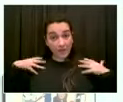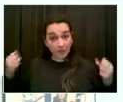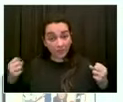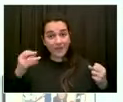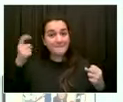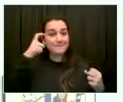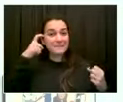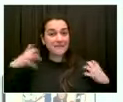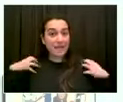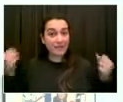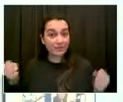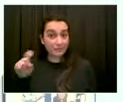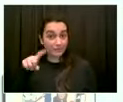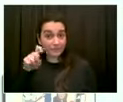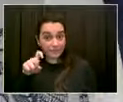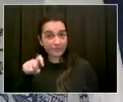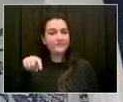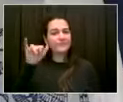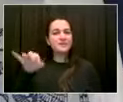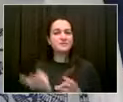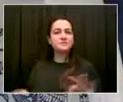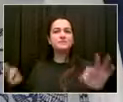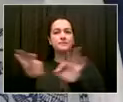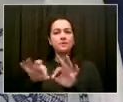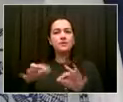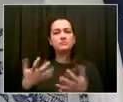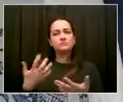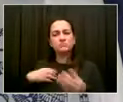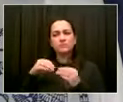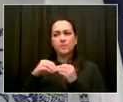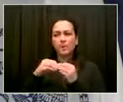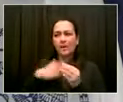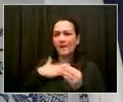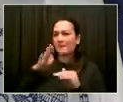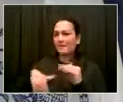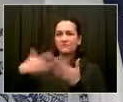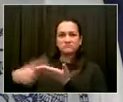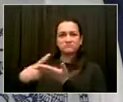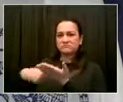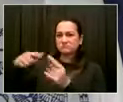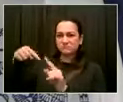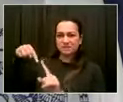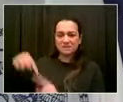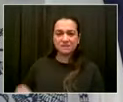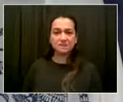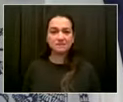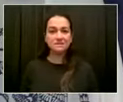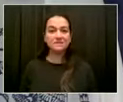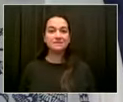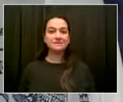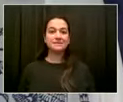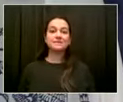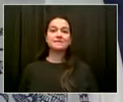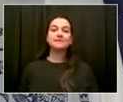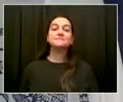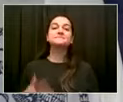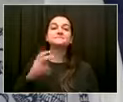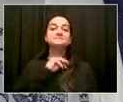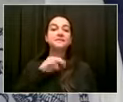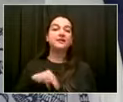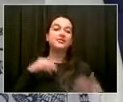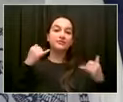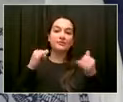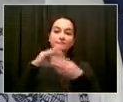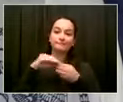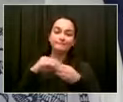more about that, Gersh. Thank you so much, Dave. Hey, as we conclude, everyone, look, this comes back to a crucial point.